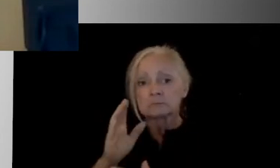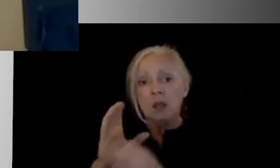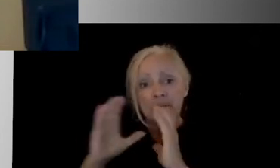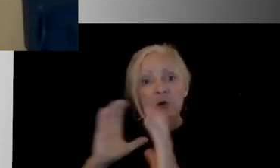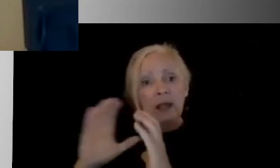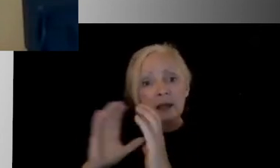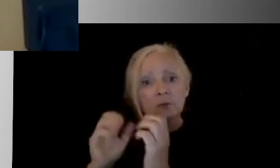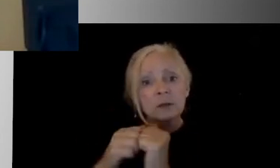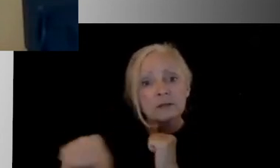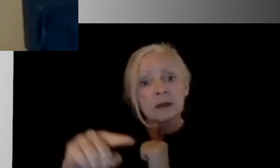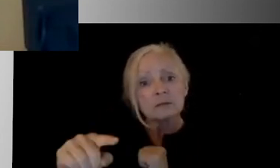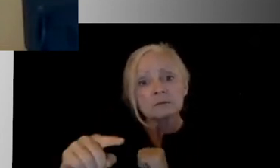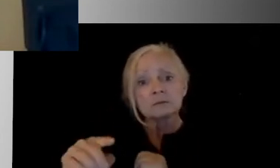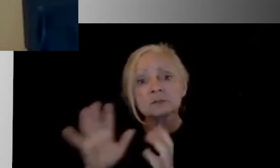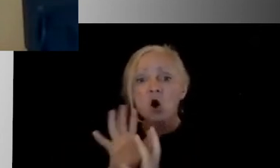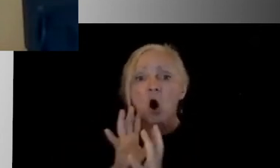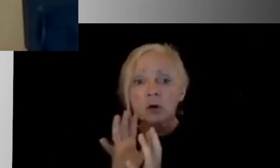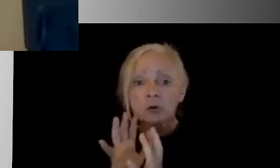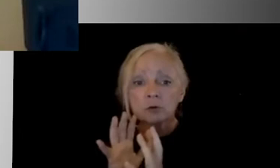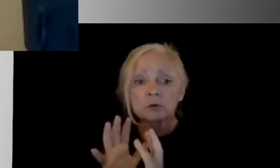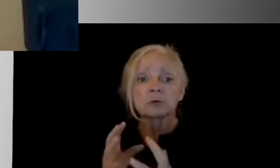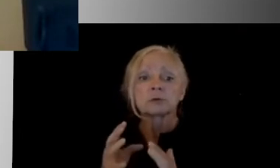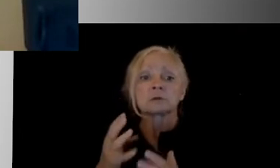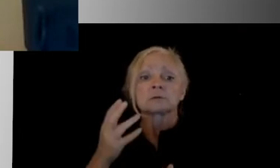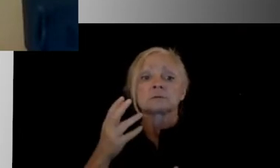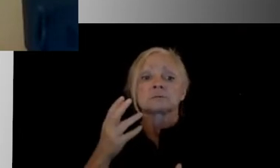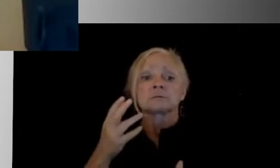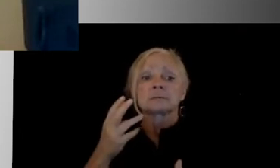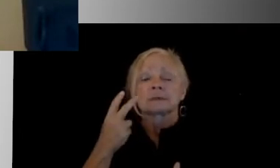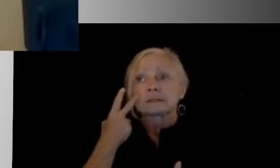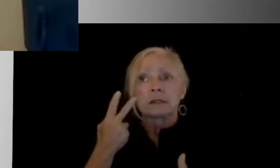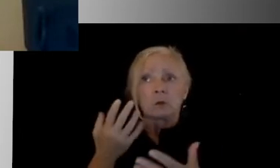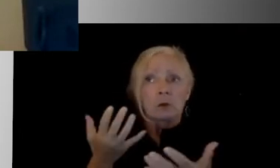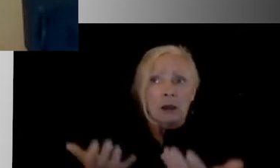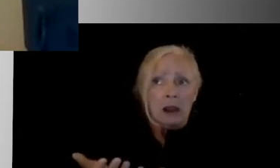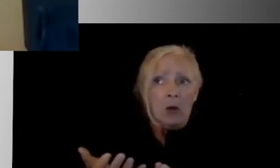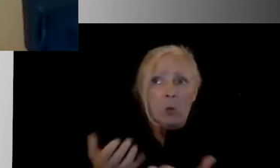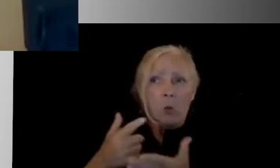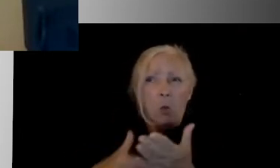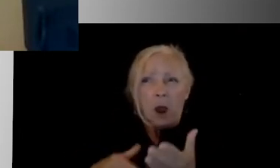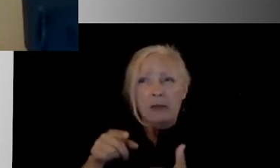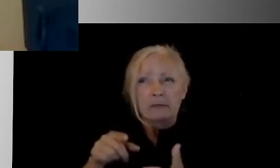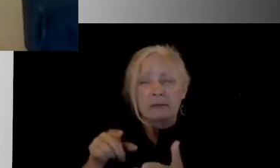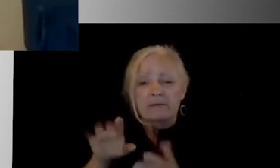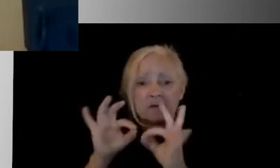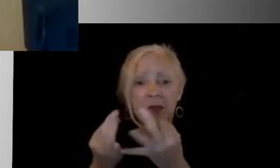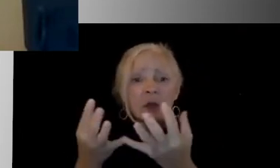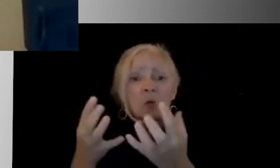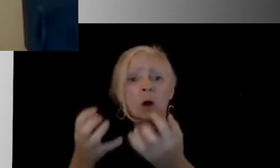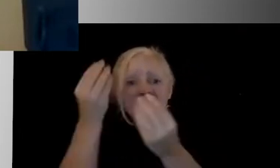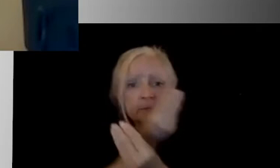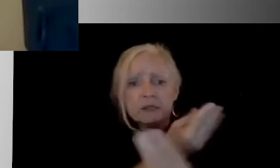and to see what exactly the family would like to be shared and what information is